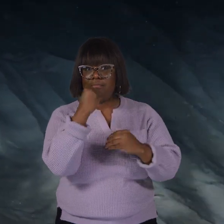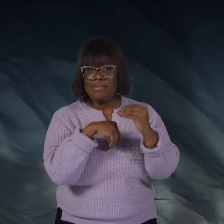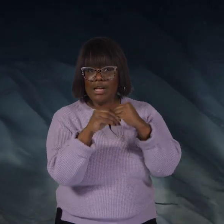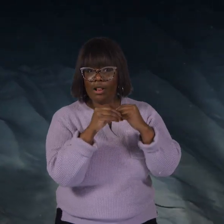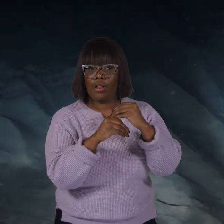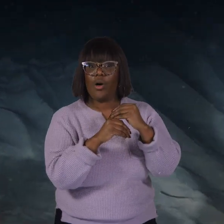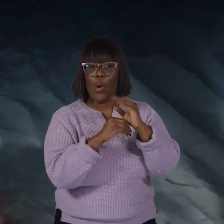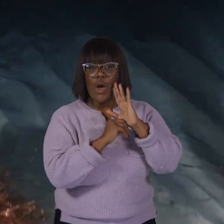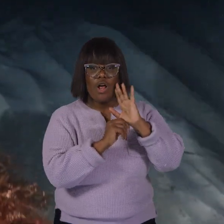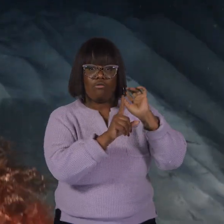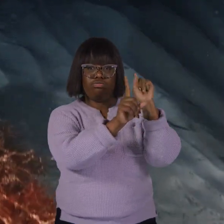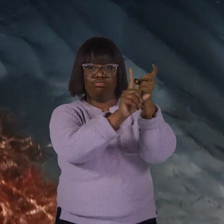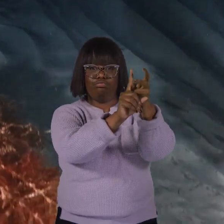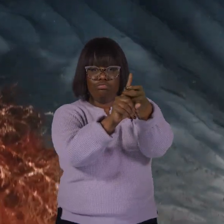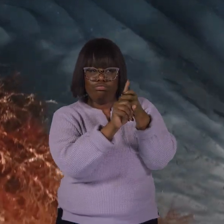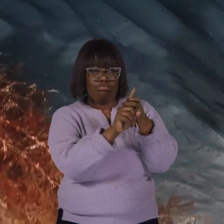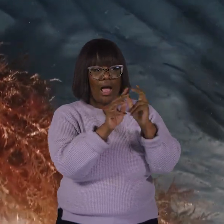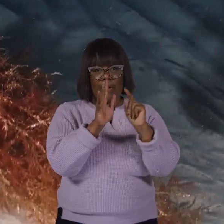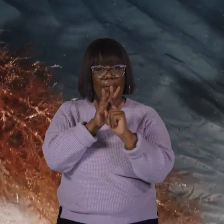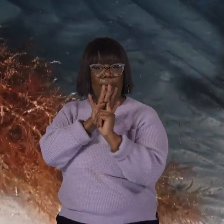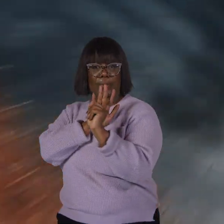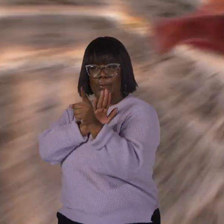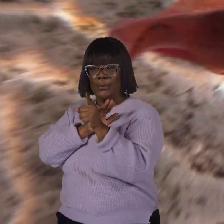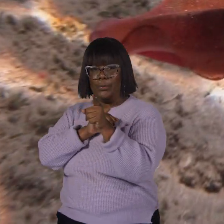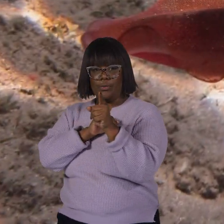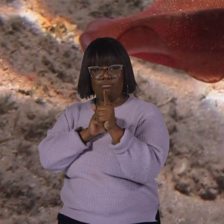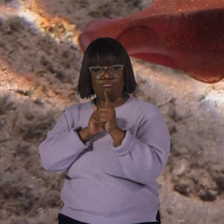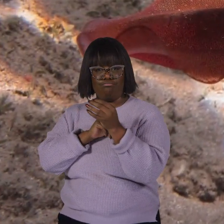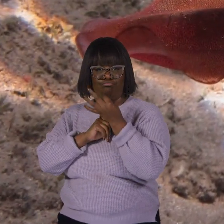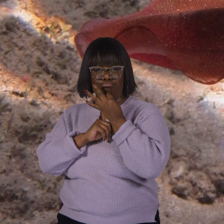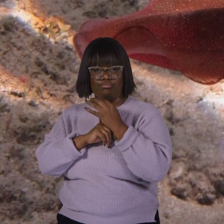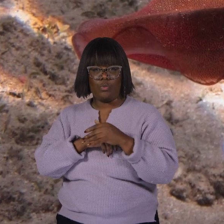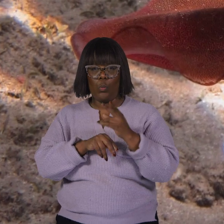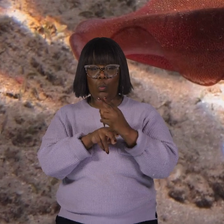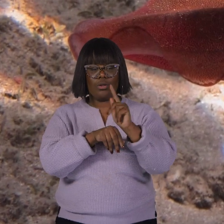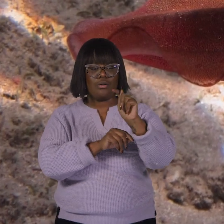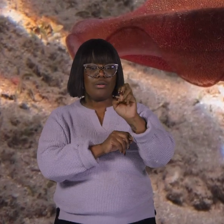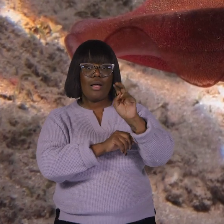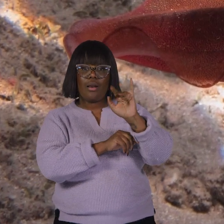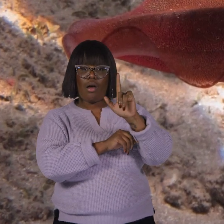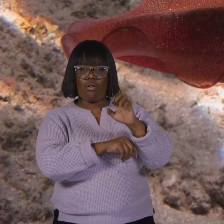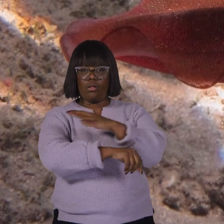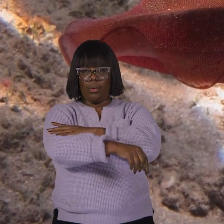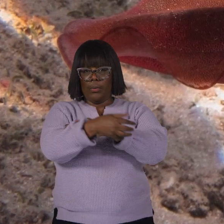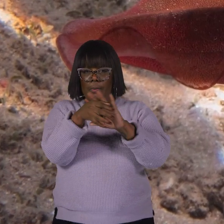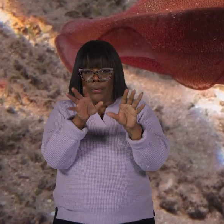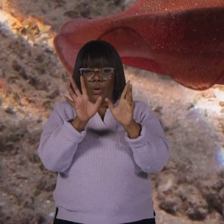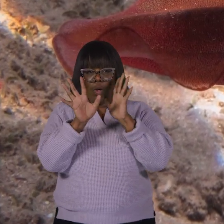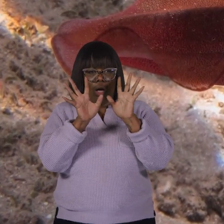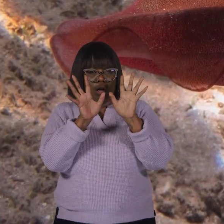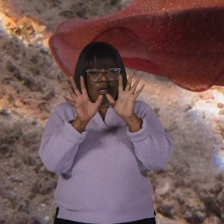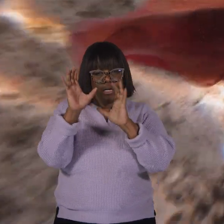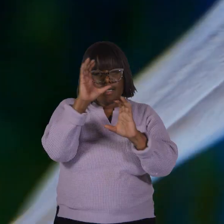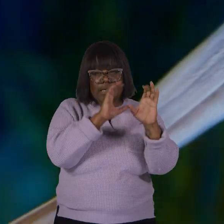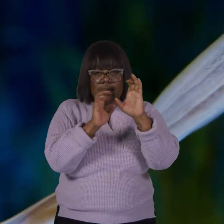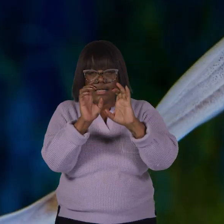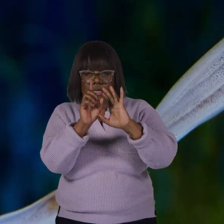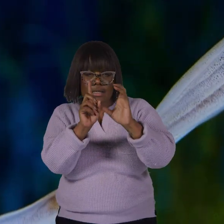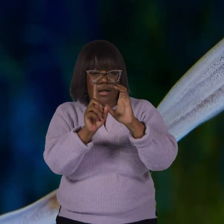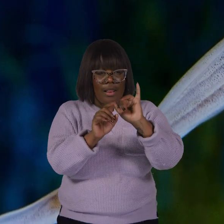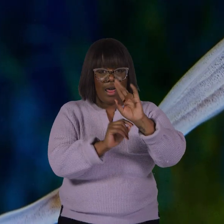darts towards it with incredible speed and precision. It uses its tentacles to surround and grab the prey like a net.